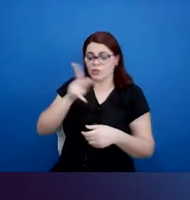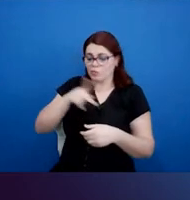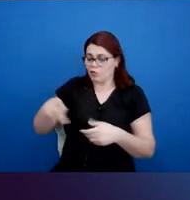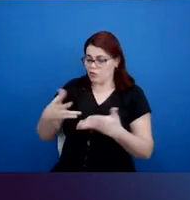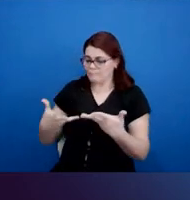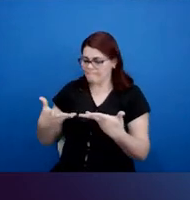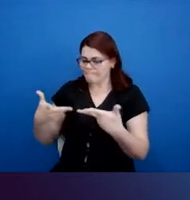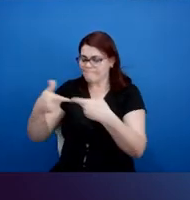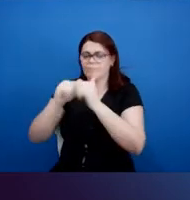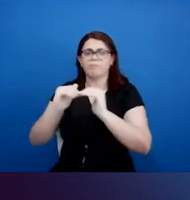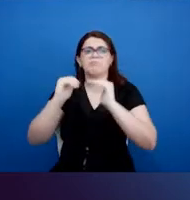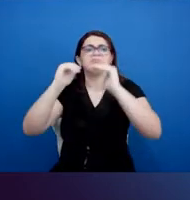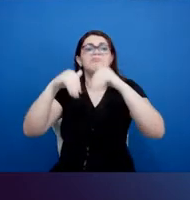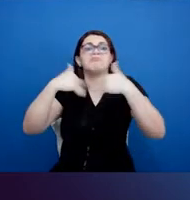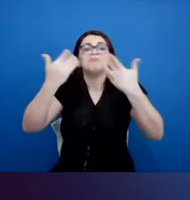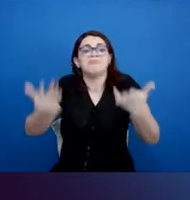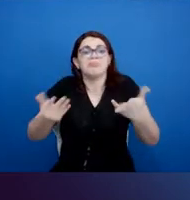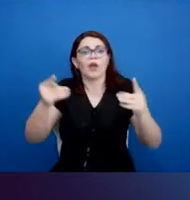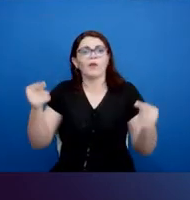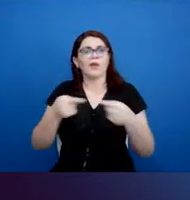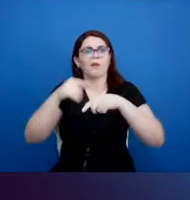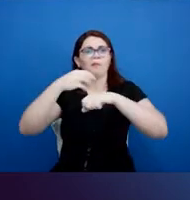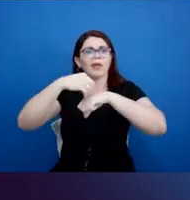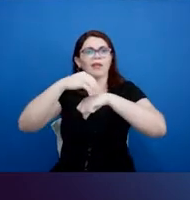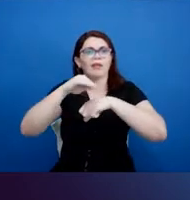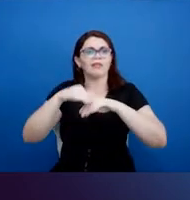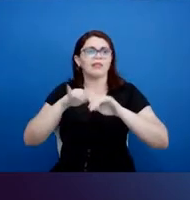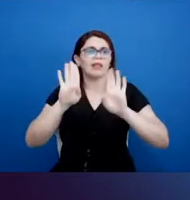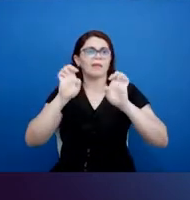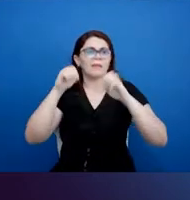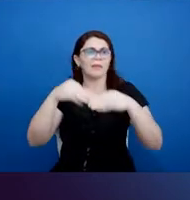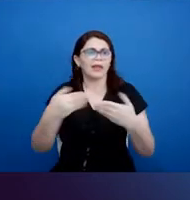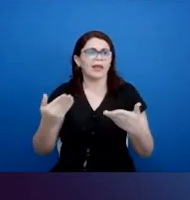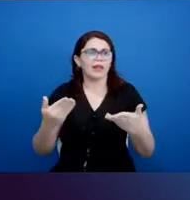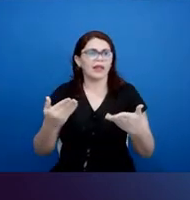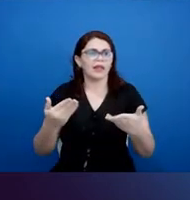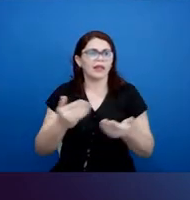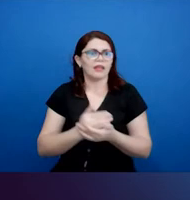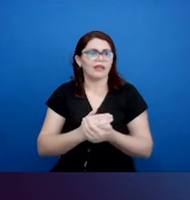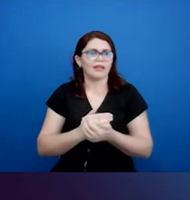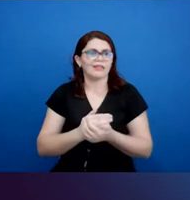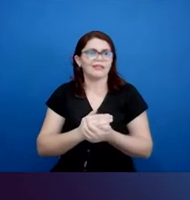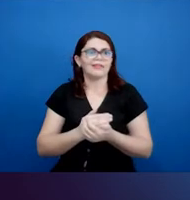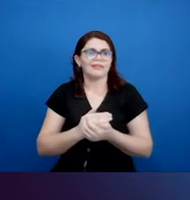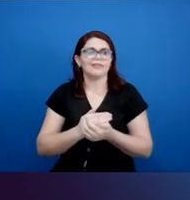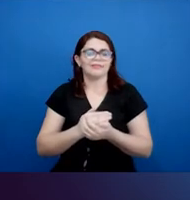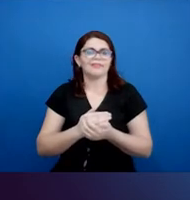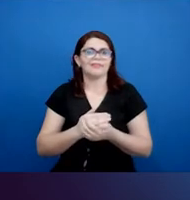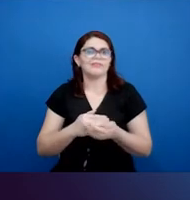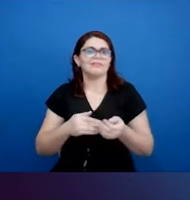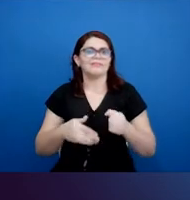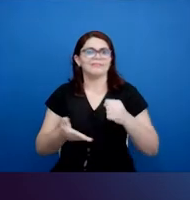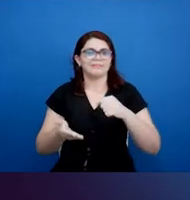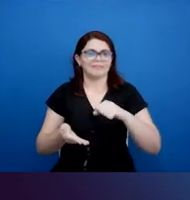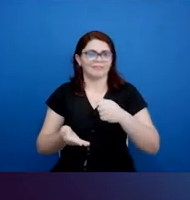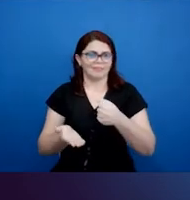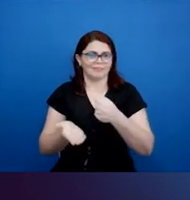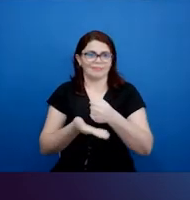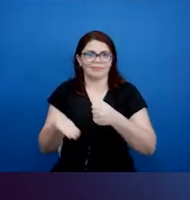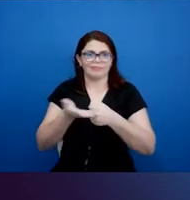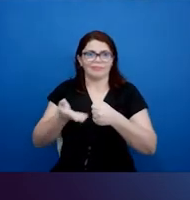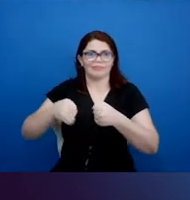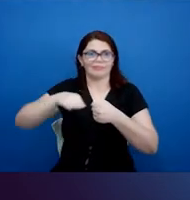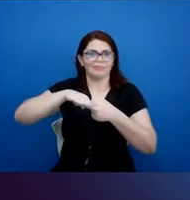What variety of English are we going to teach in the classroom? They're not mutually